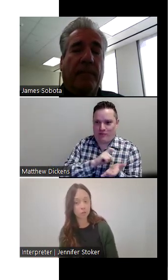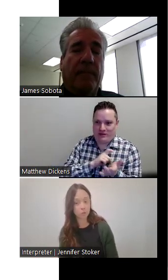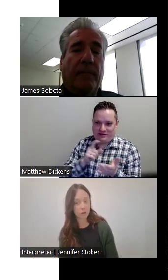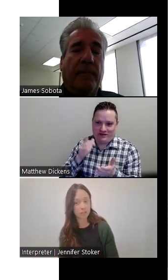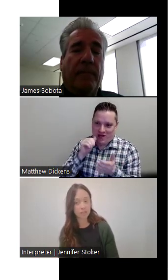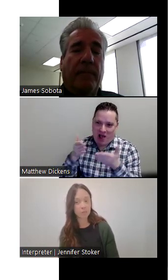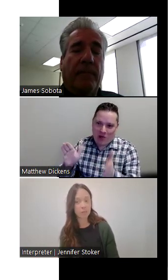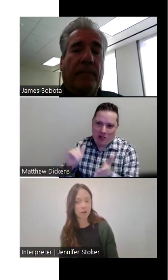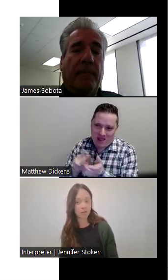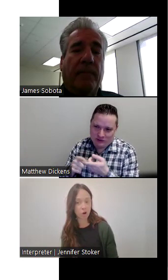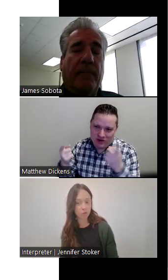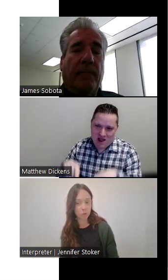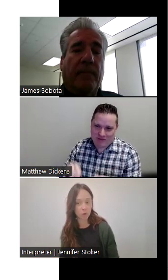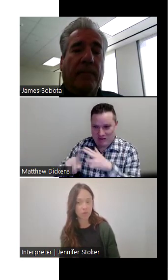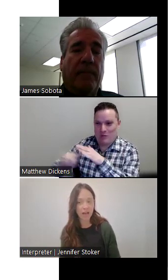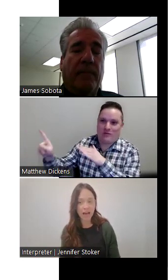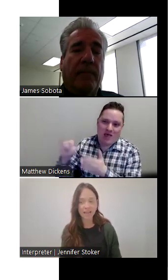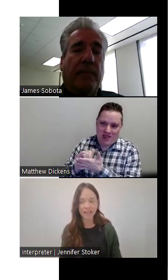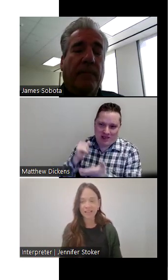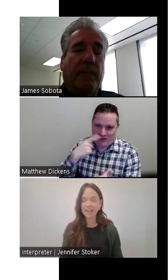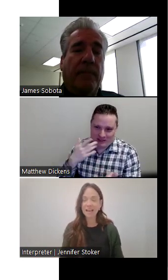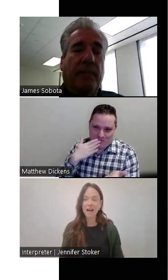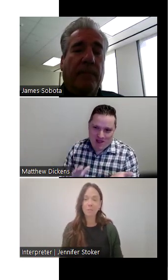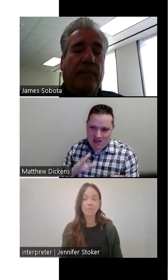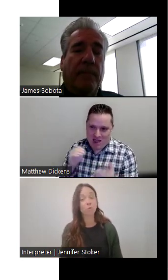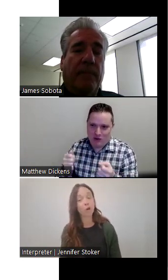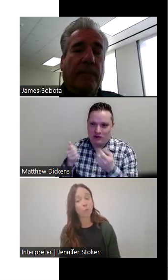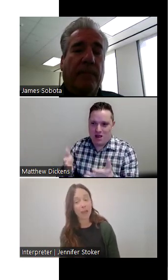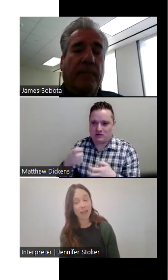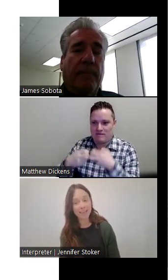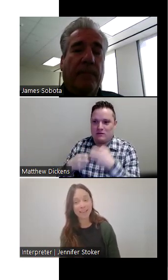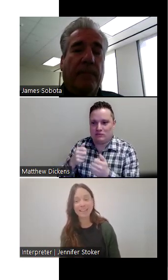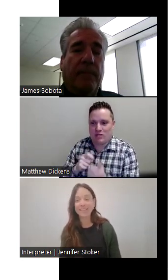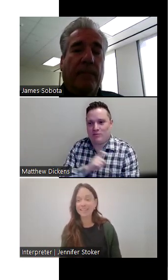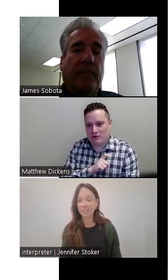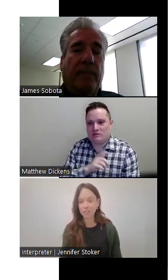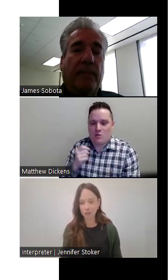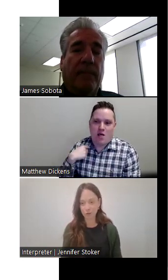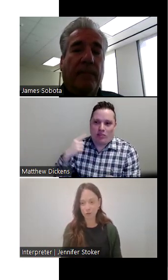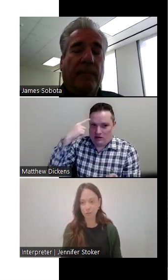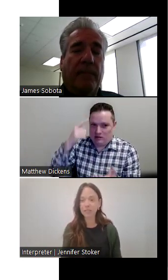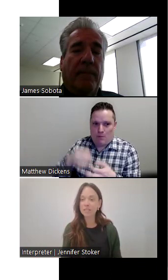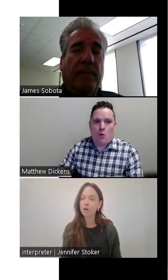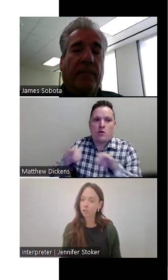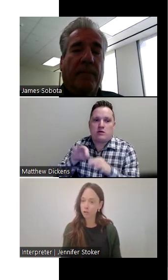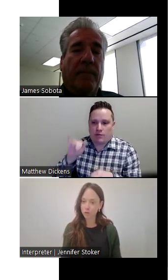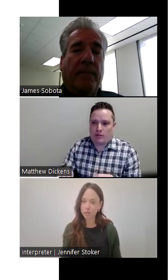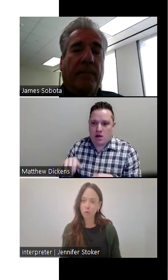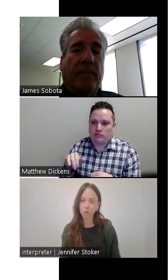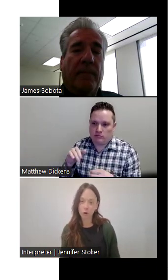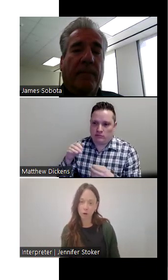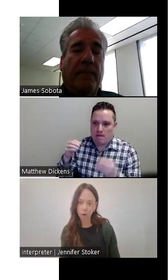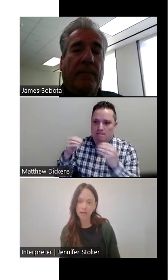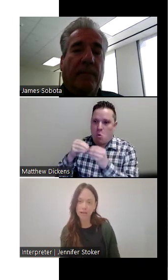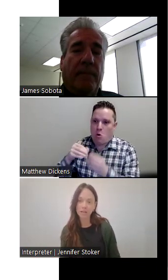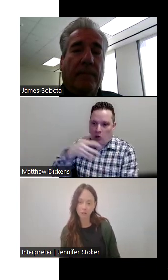individuals with autism, they may not feel comfortable with that and, um, may run away. And then, you know, the police culture for